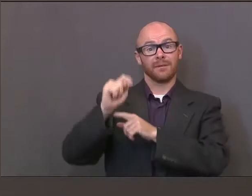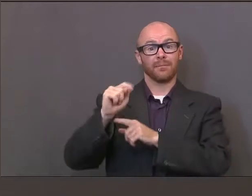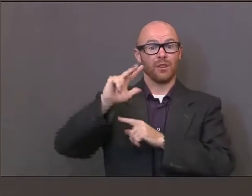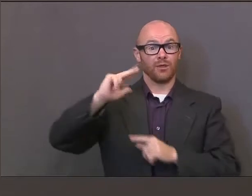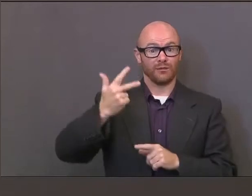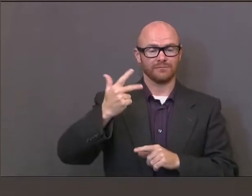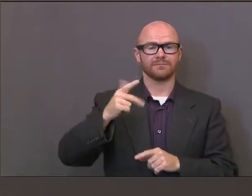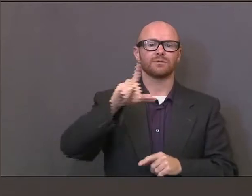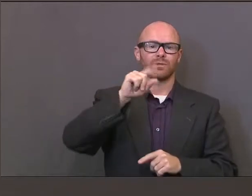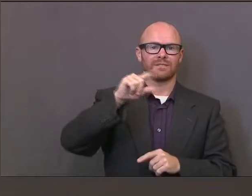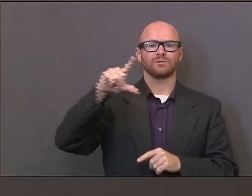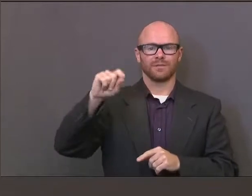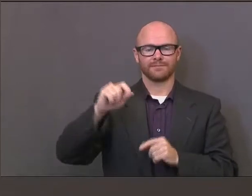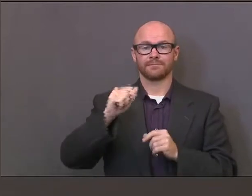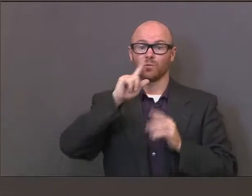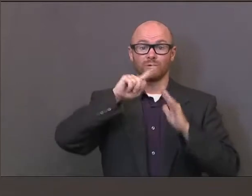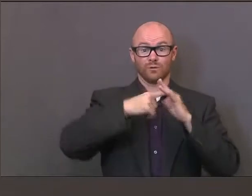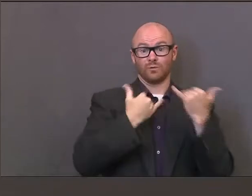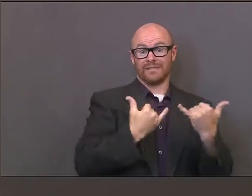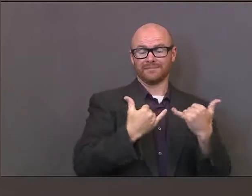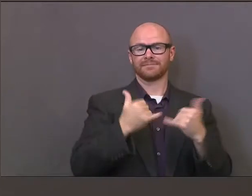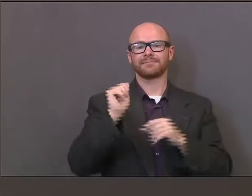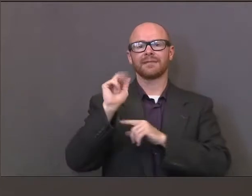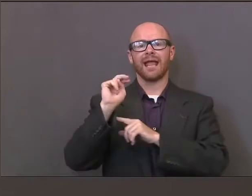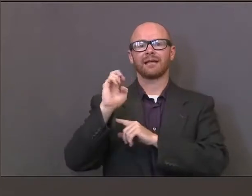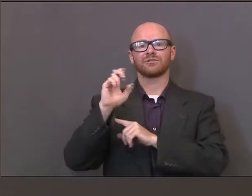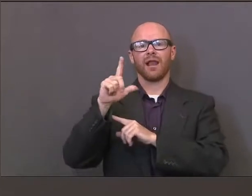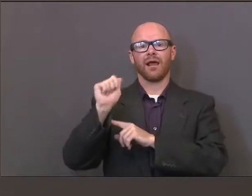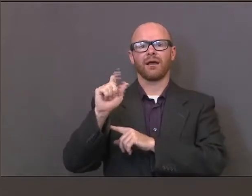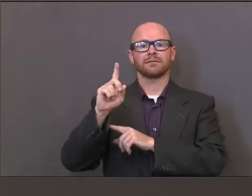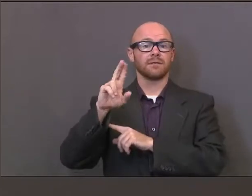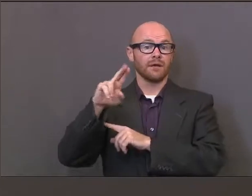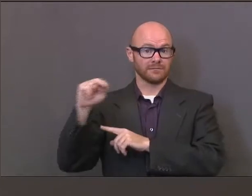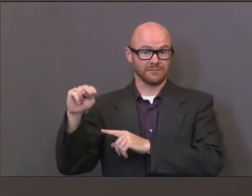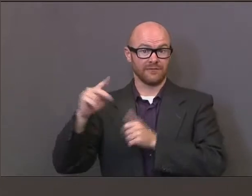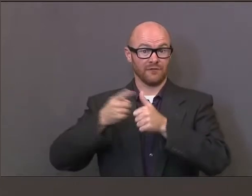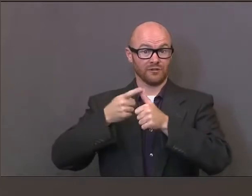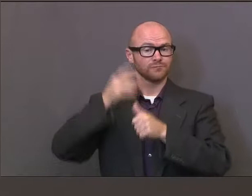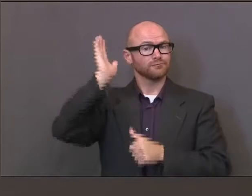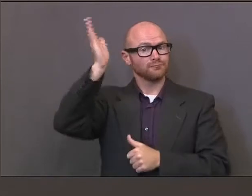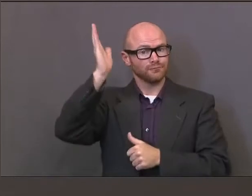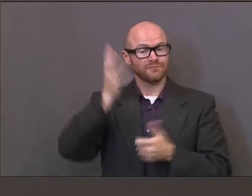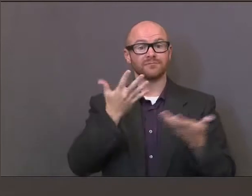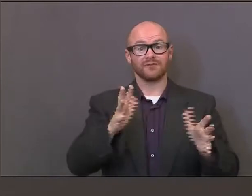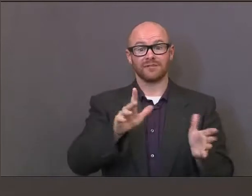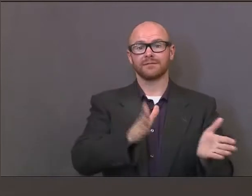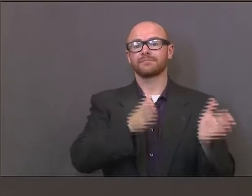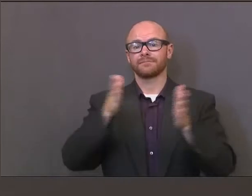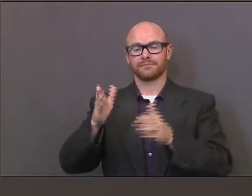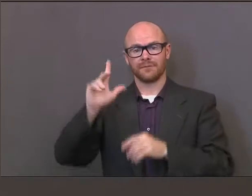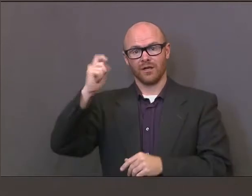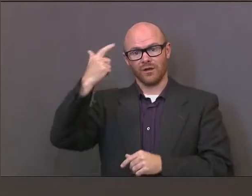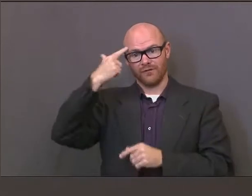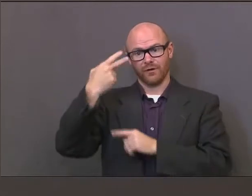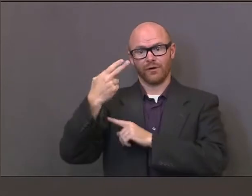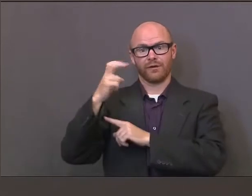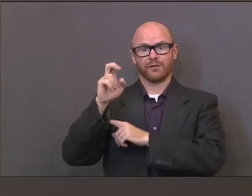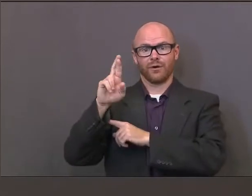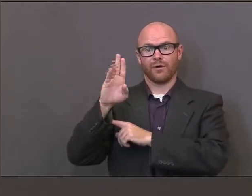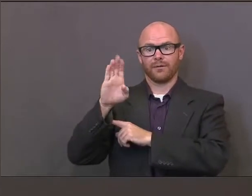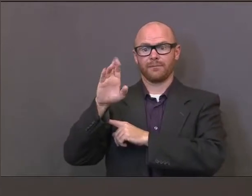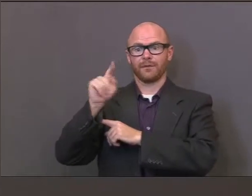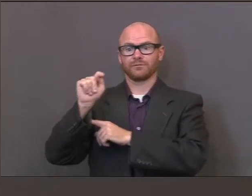today's briefing with Dr. Angela Dunn, the state epidemiologist. She'll be followed by Governor Herbert and then Governor Herbert's Education Advisor,